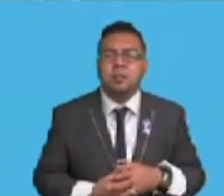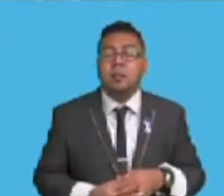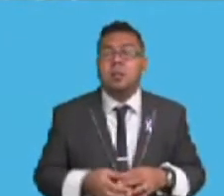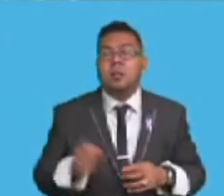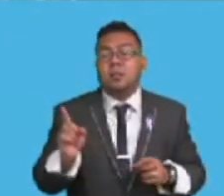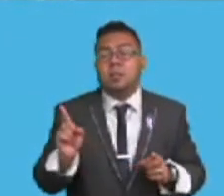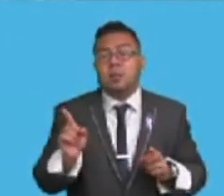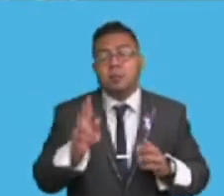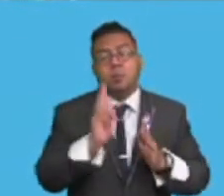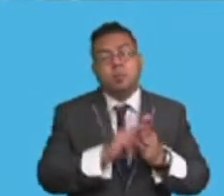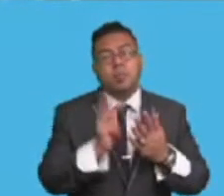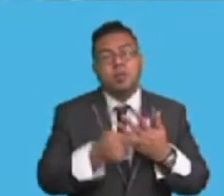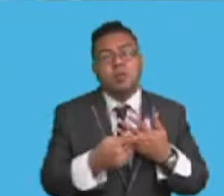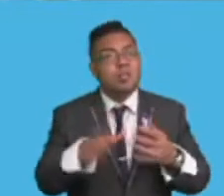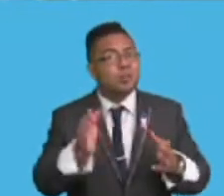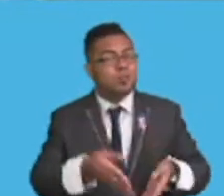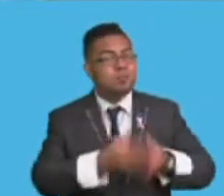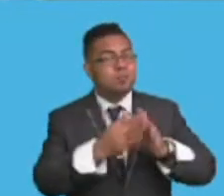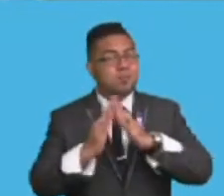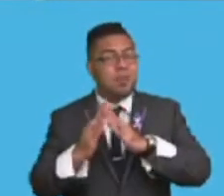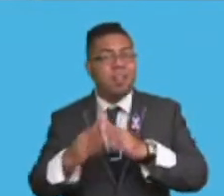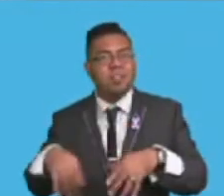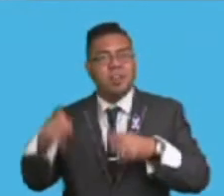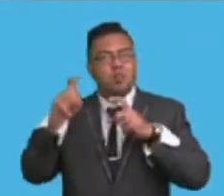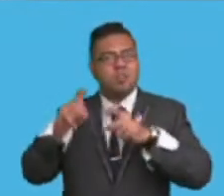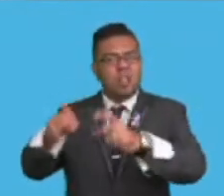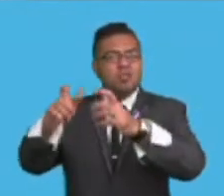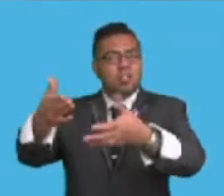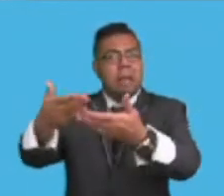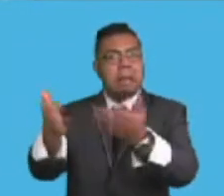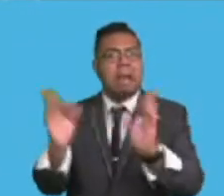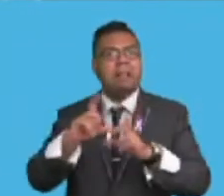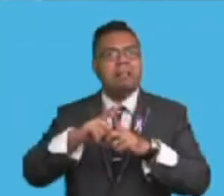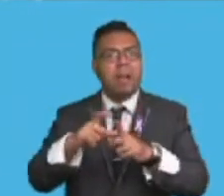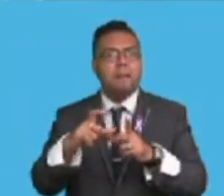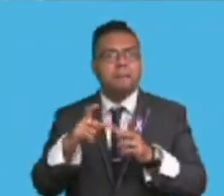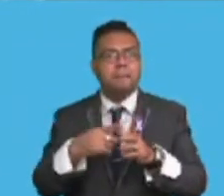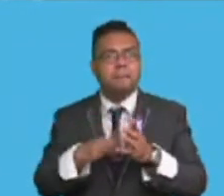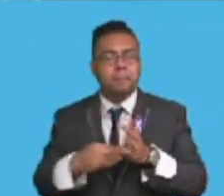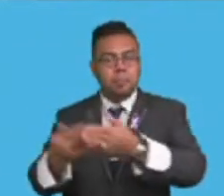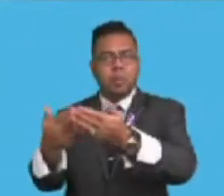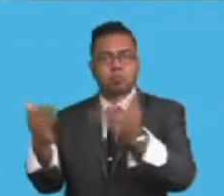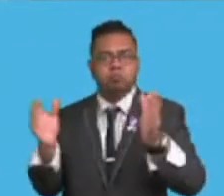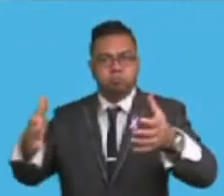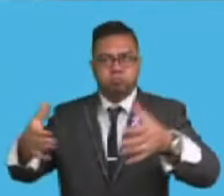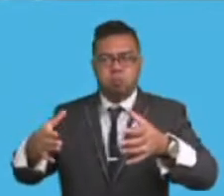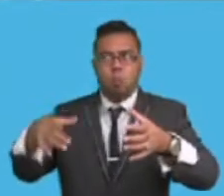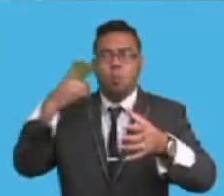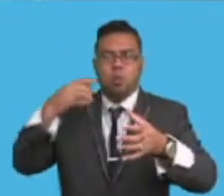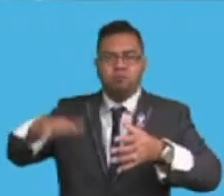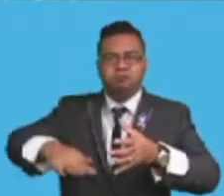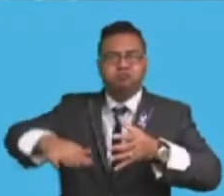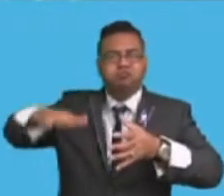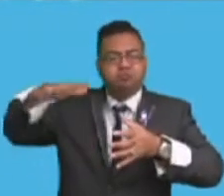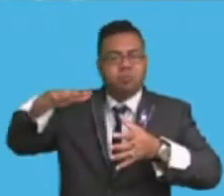was to construct retention then. But, Madam Speaker, the major task that needs to be undertaken going forward is to